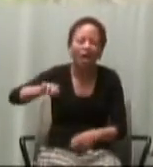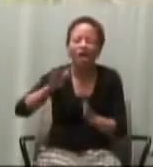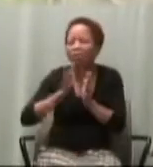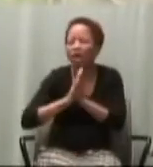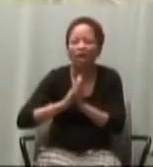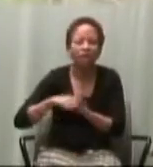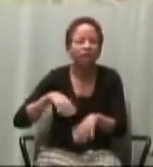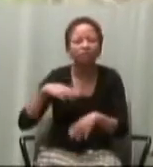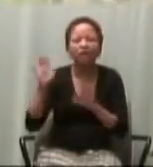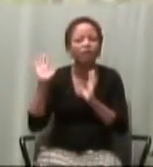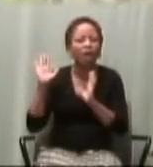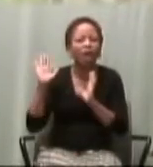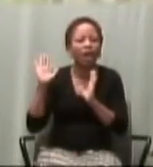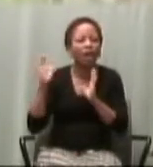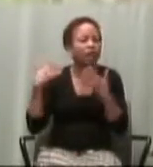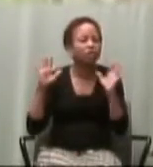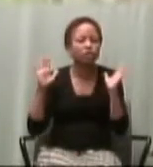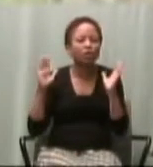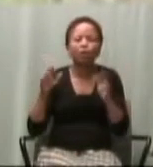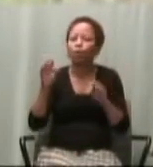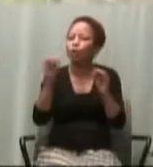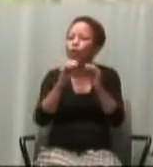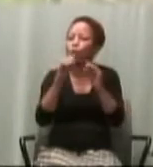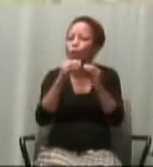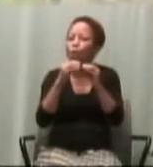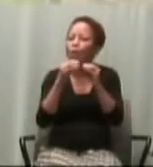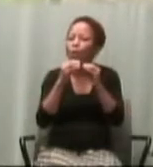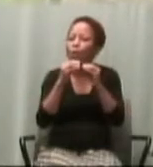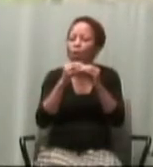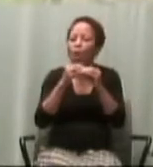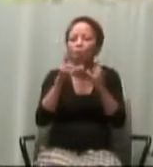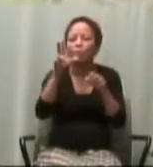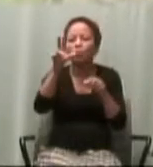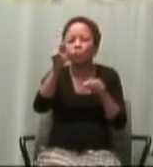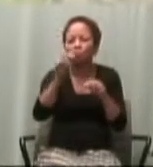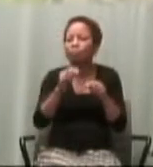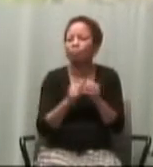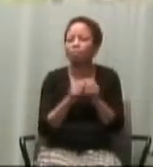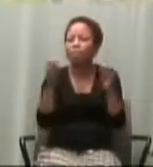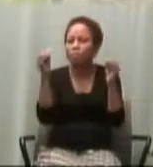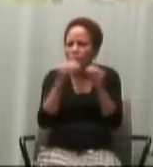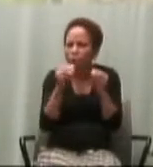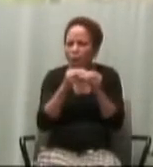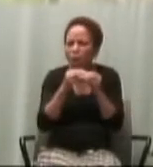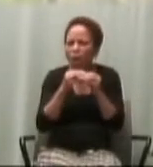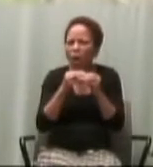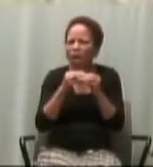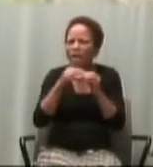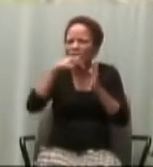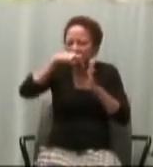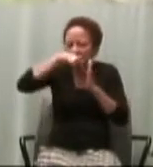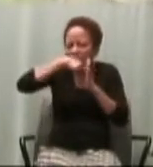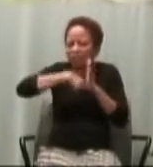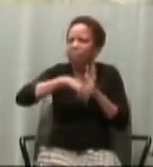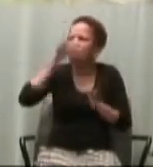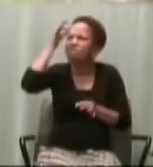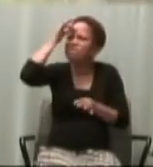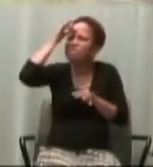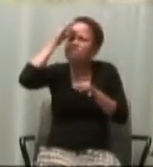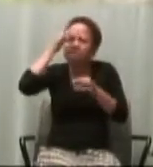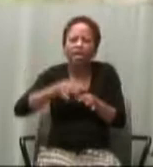much more than that. it's a faith response to God and an ongoing